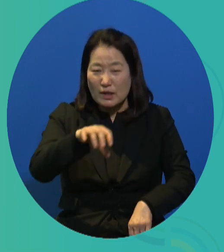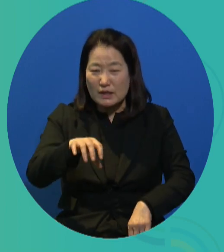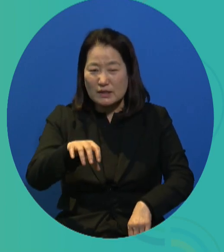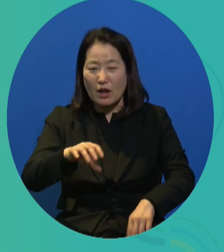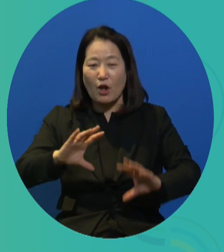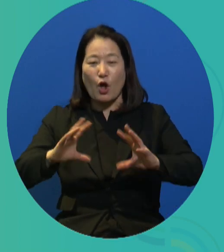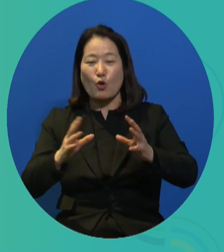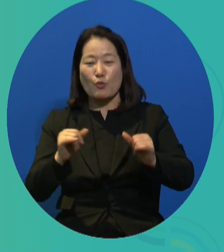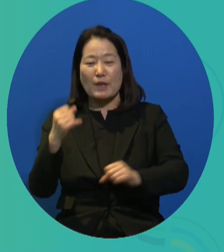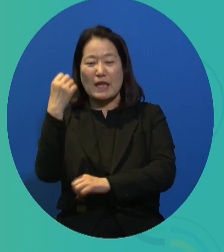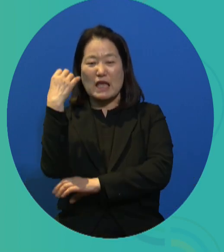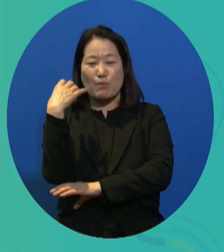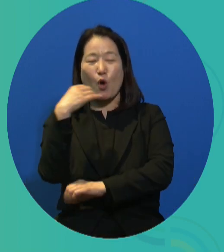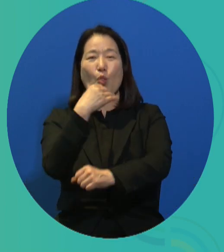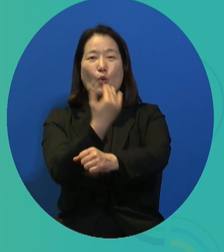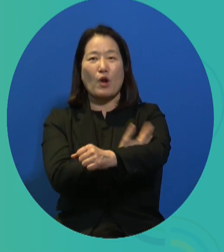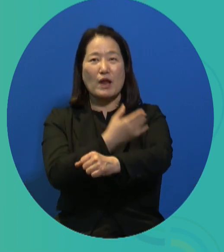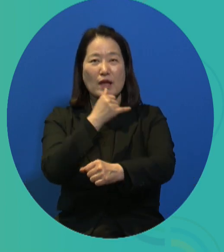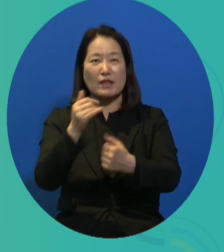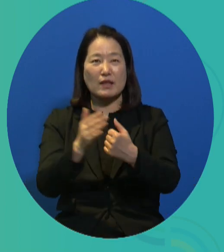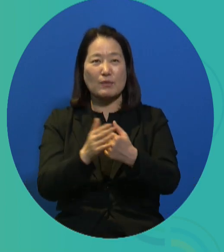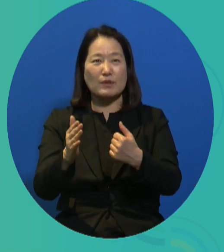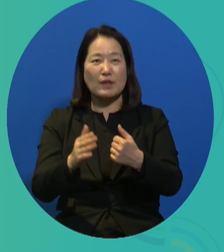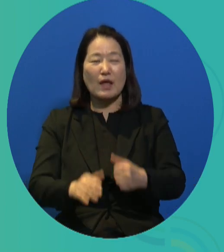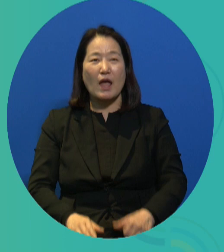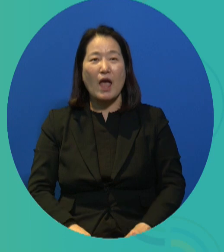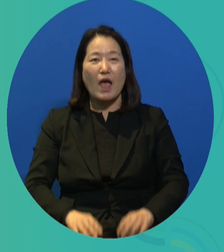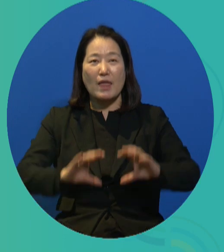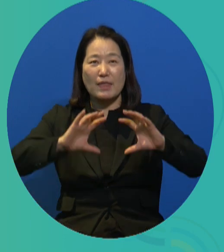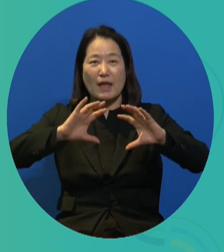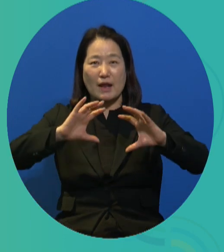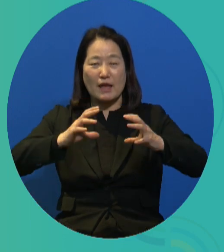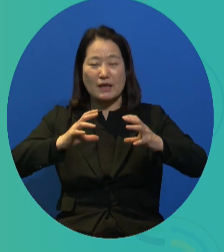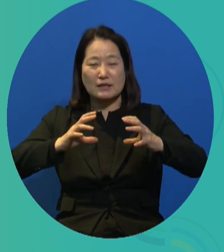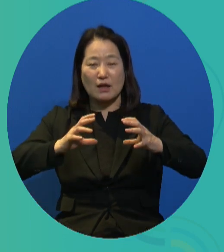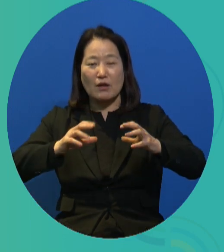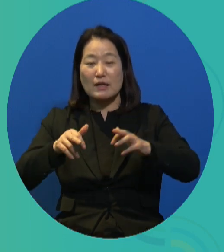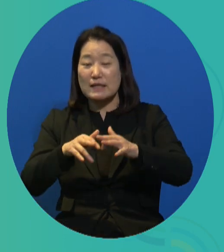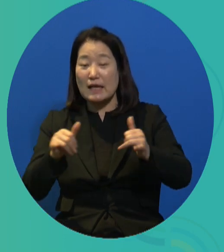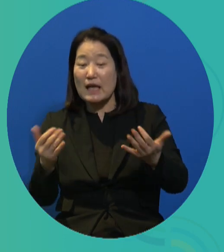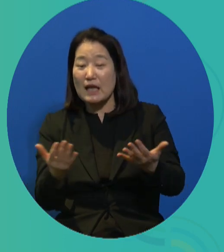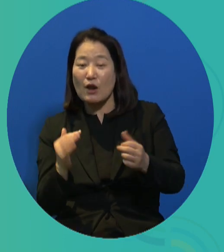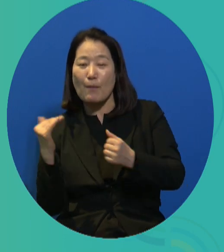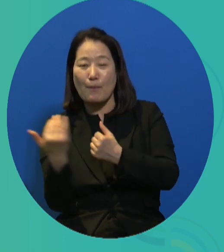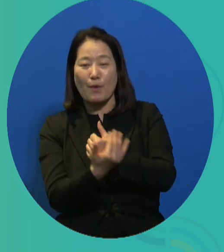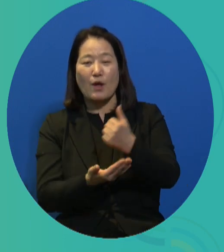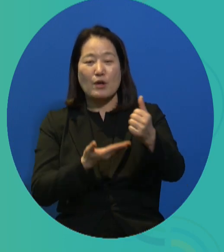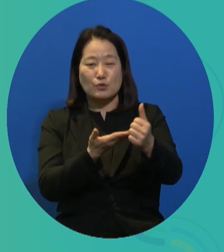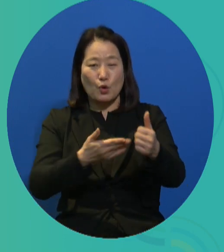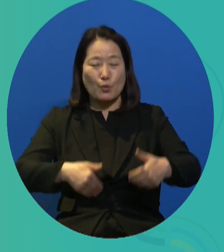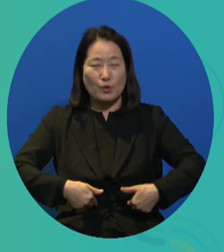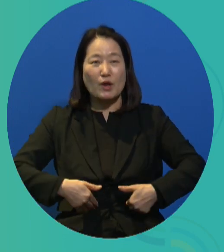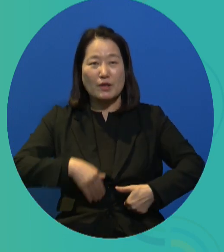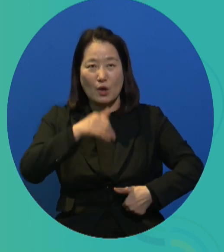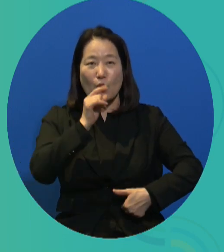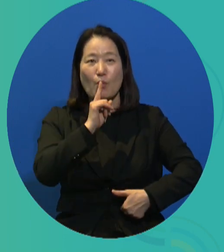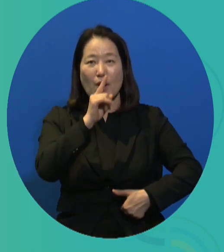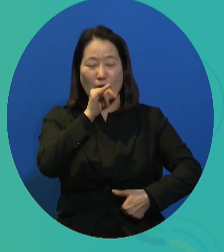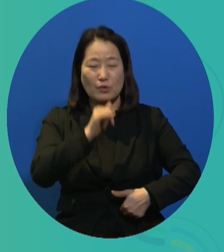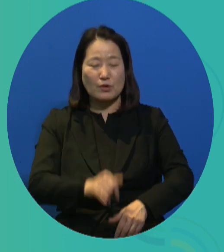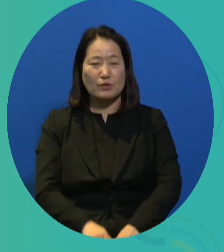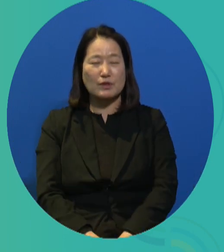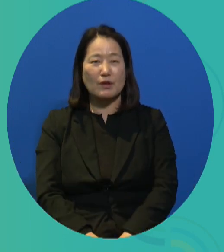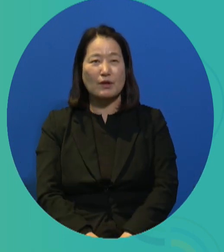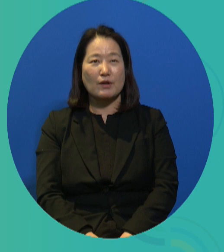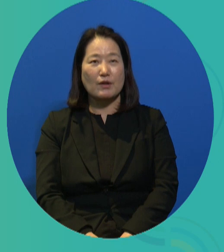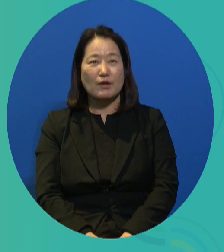for disabled persons have called for these jobs to be guaranteed by the